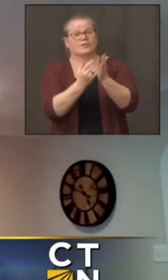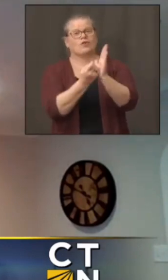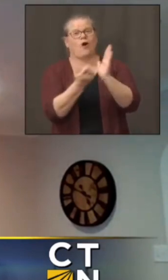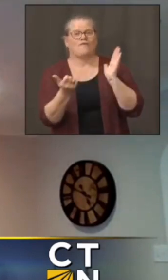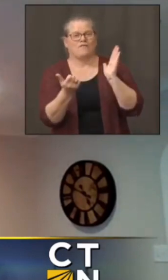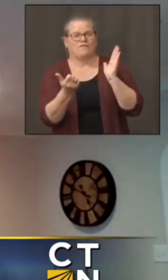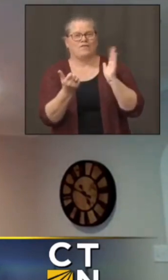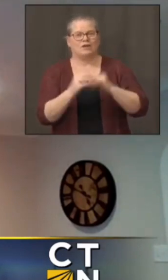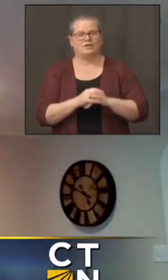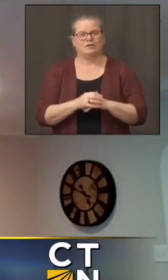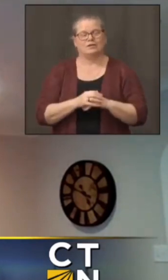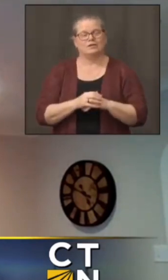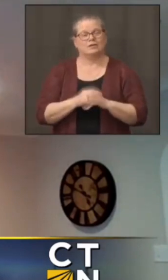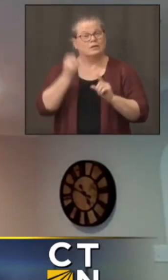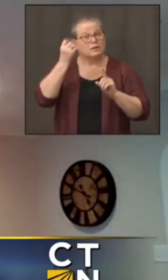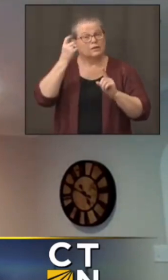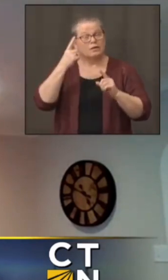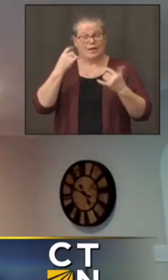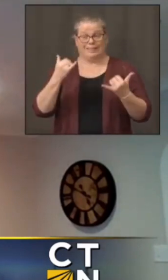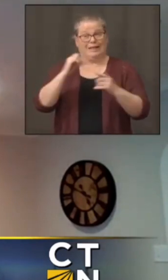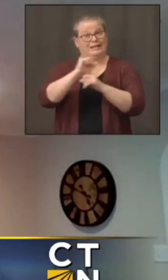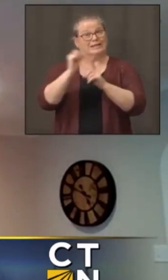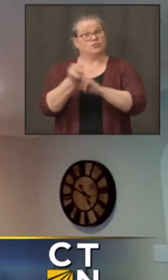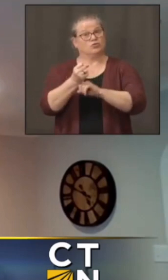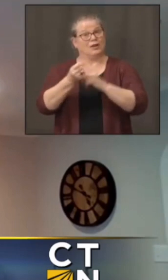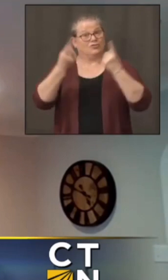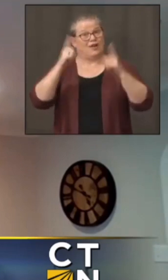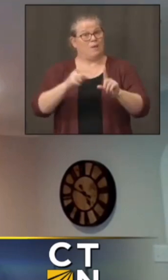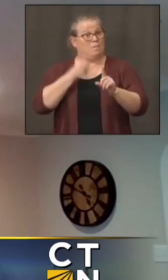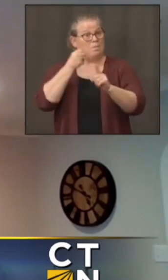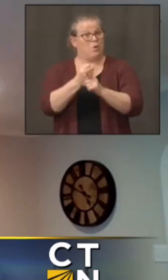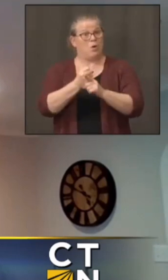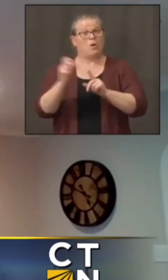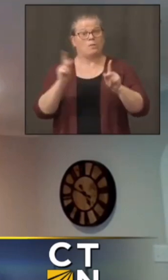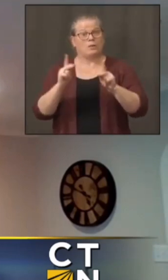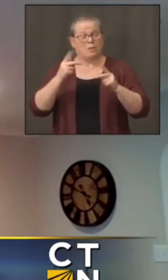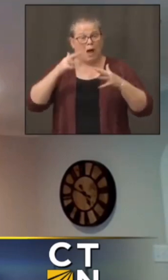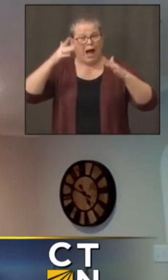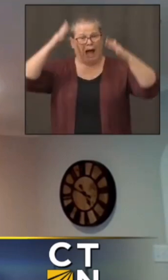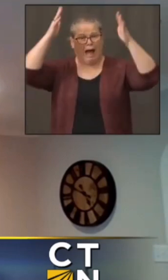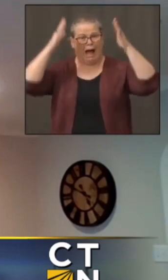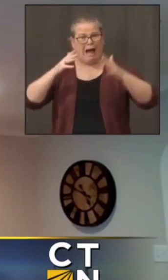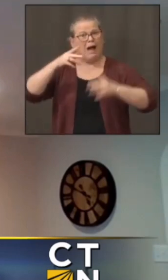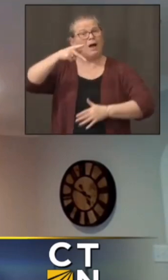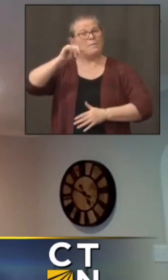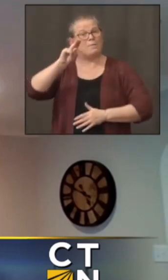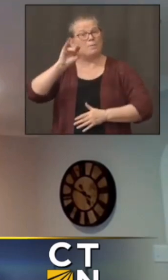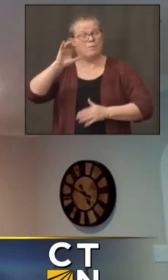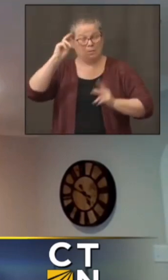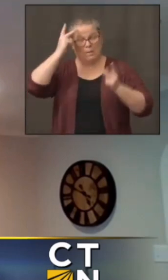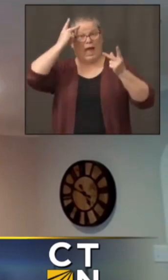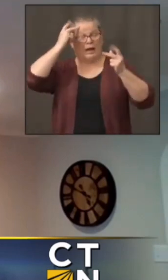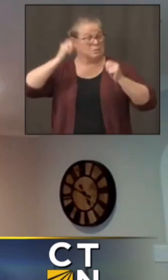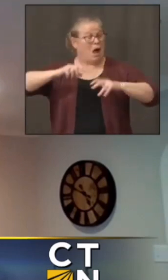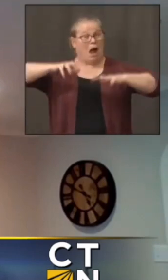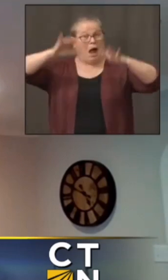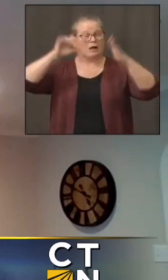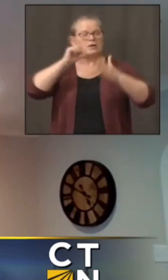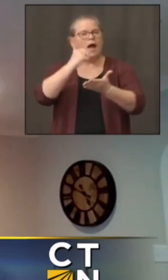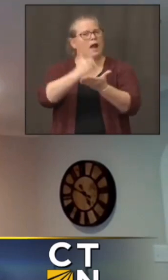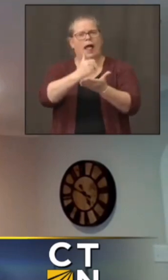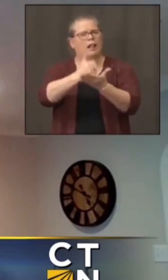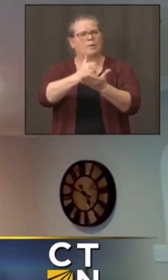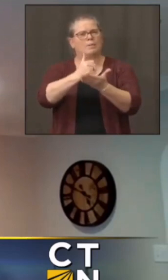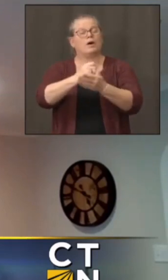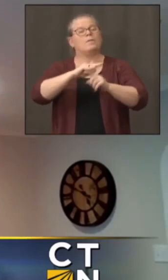is not helpful in this kind of a situation, but action and well-informed strategic action is helpful. So,